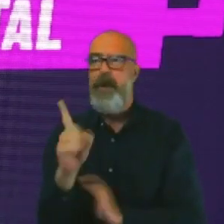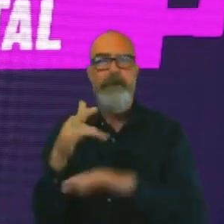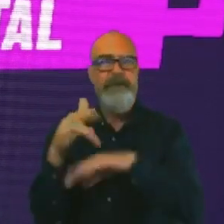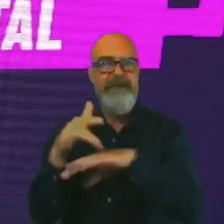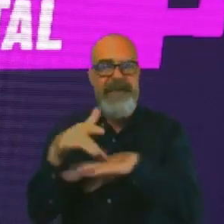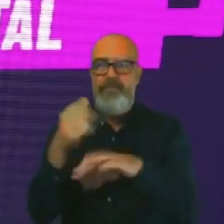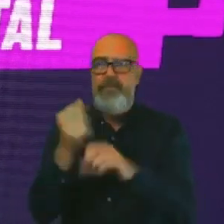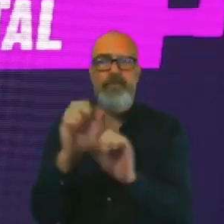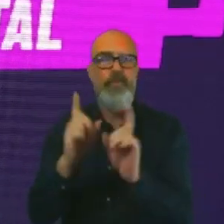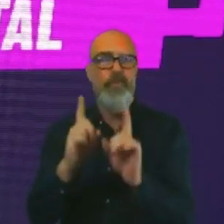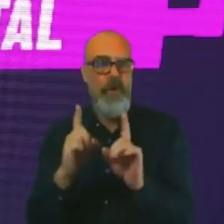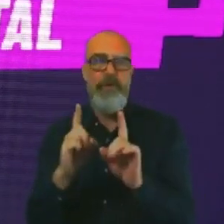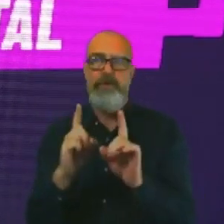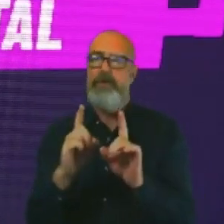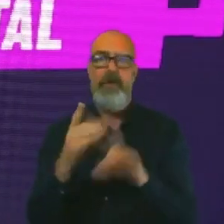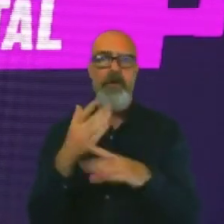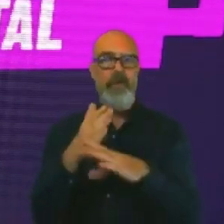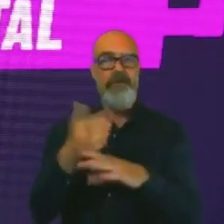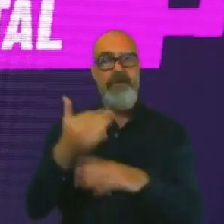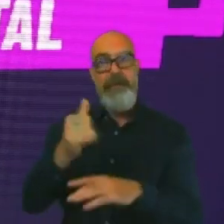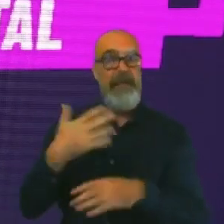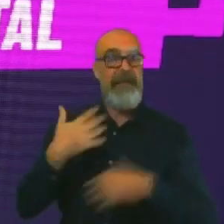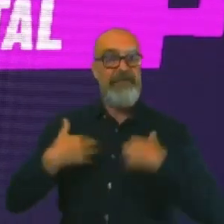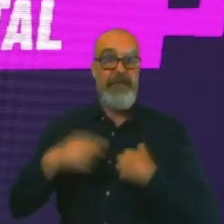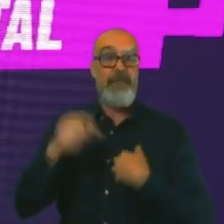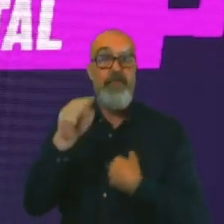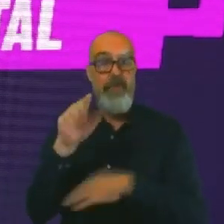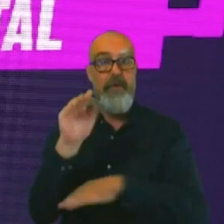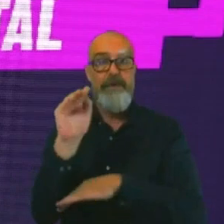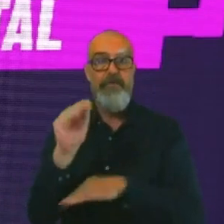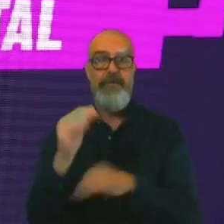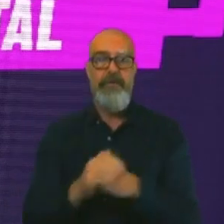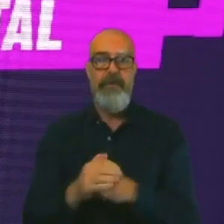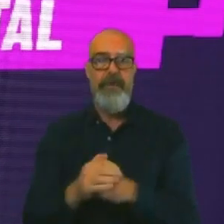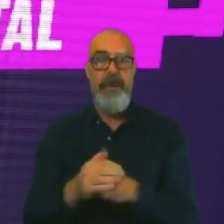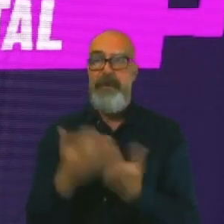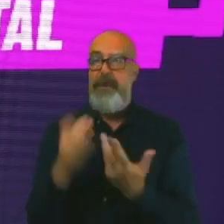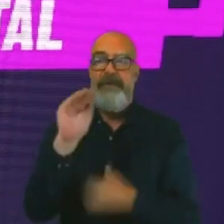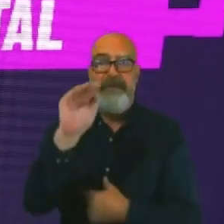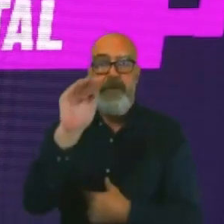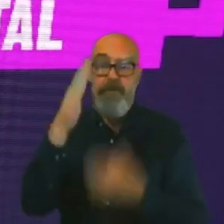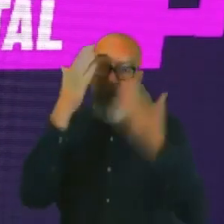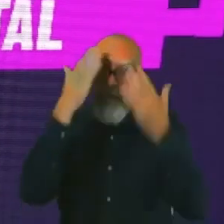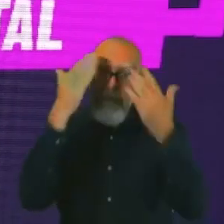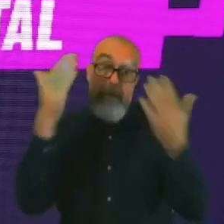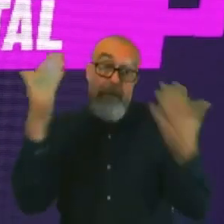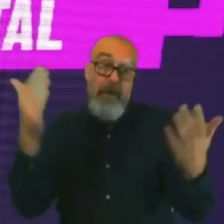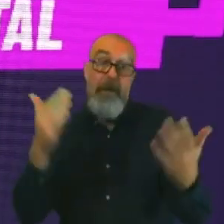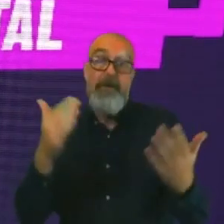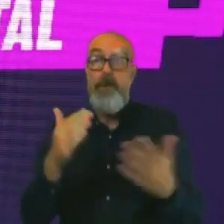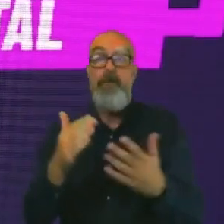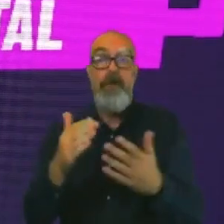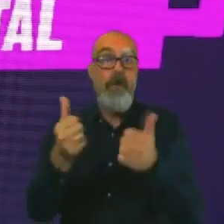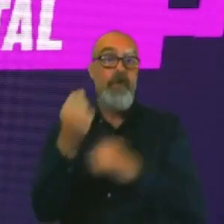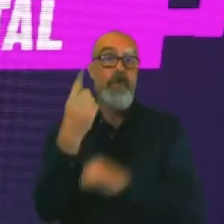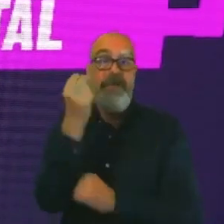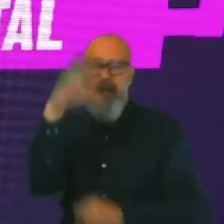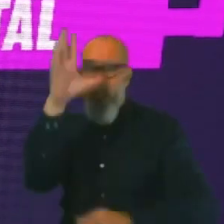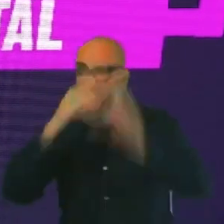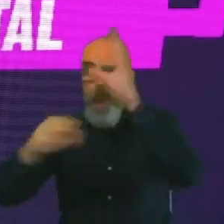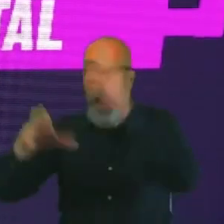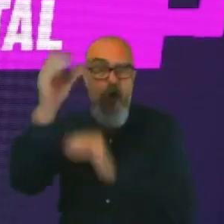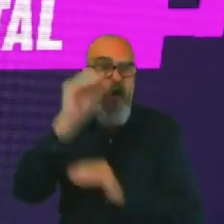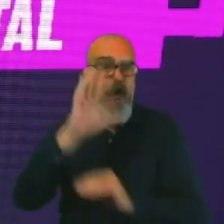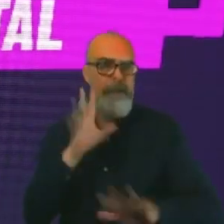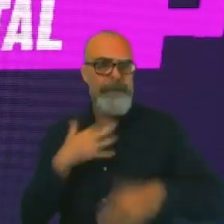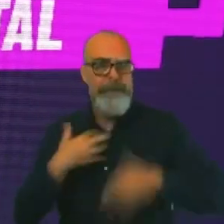could be going for in the future. I mean, we don't know what the future holds, so learn as much as you can, be curious, and stay